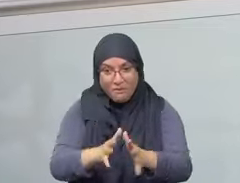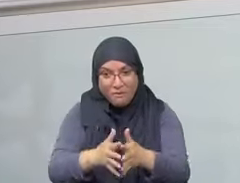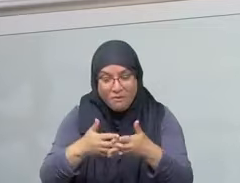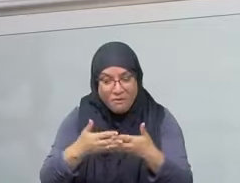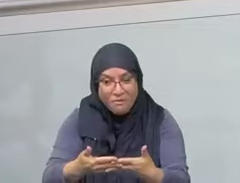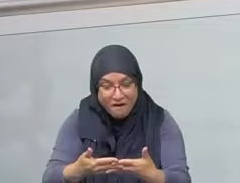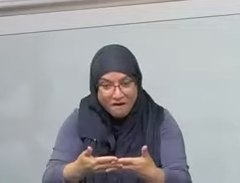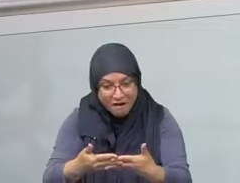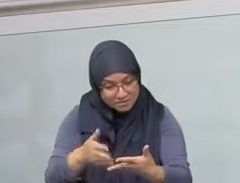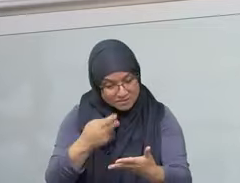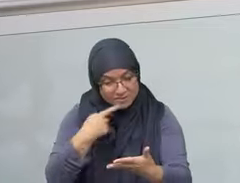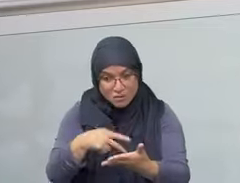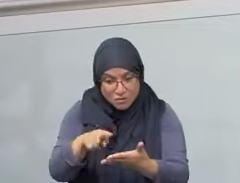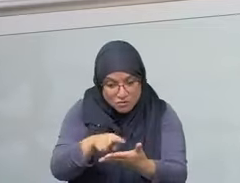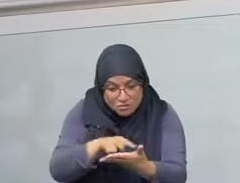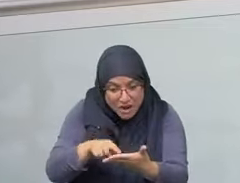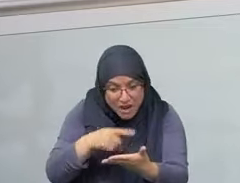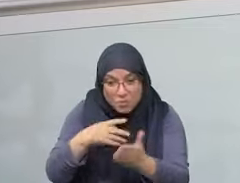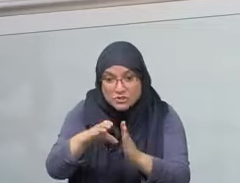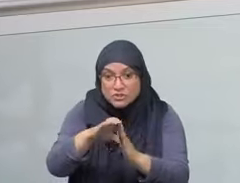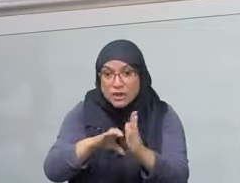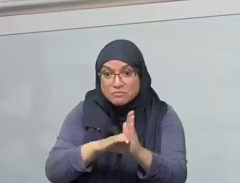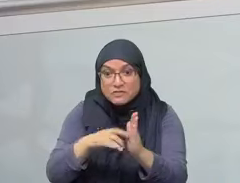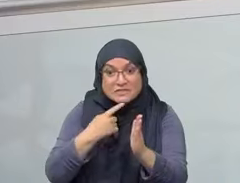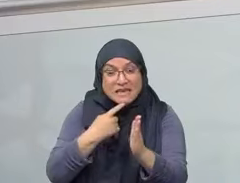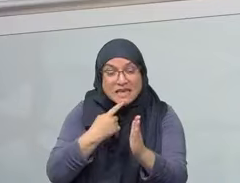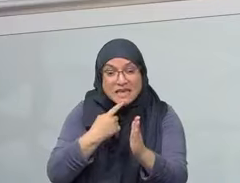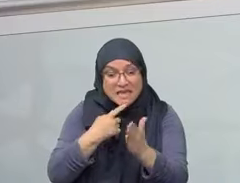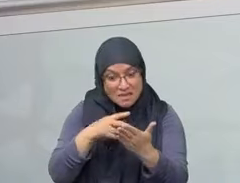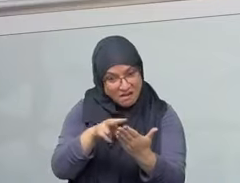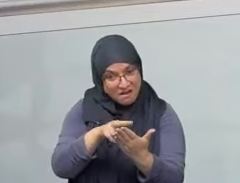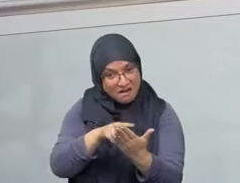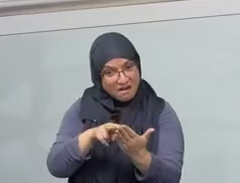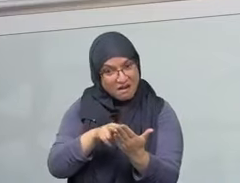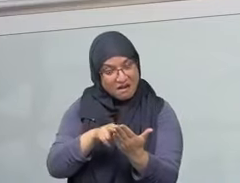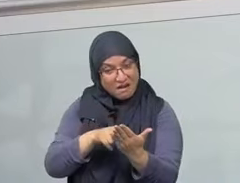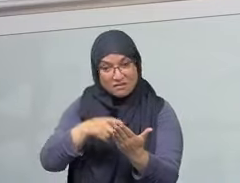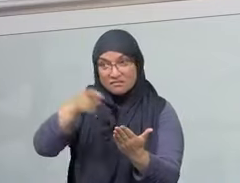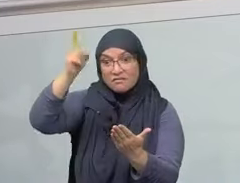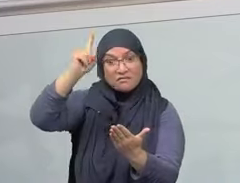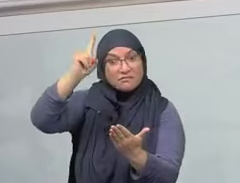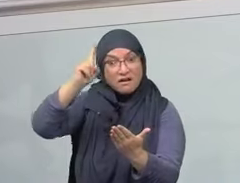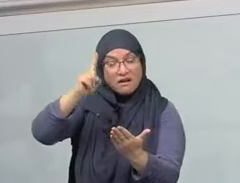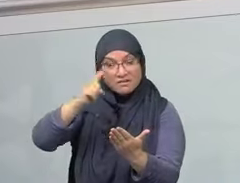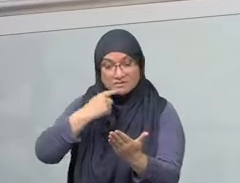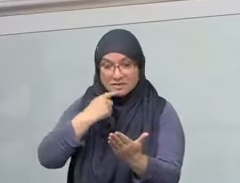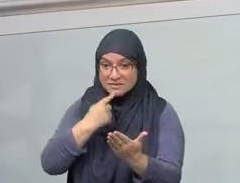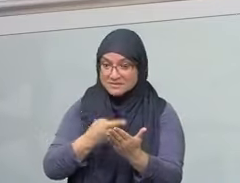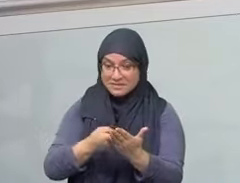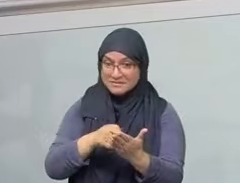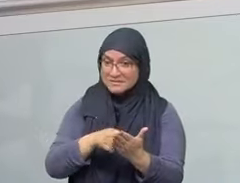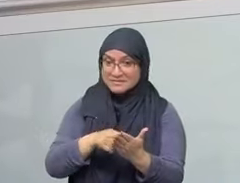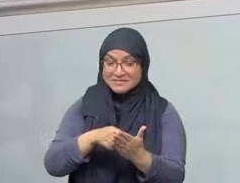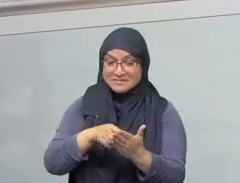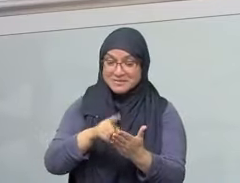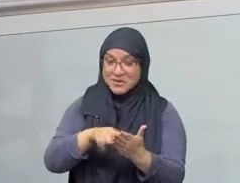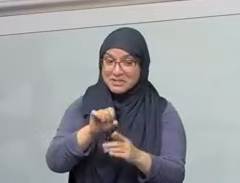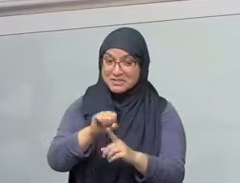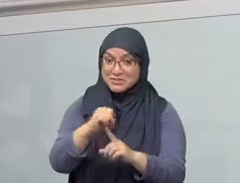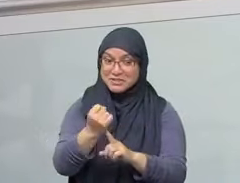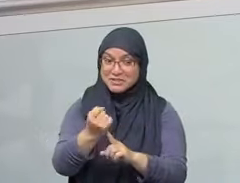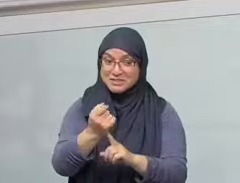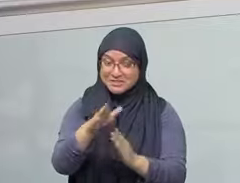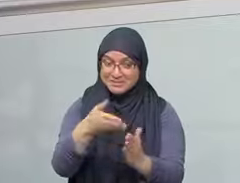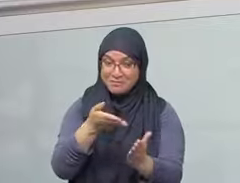our faith. And there are those that say we're sick of the Palestinian cause. Whether they say it outright or whether they imply it with their actions,